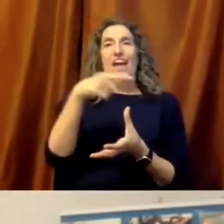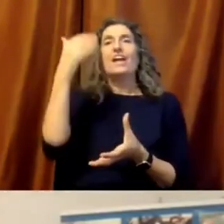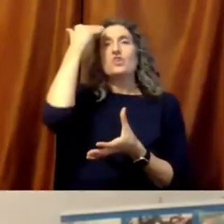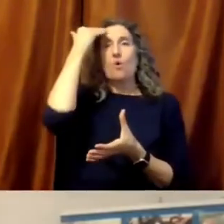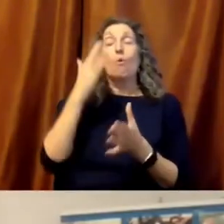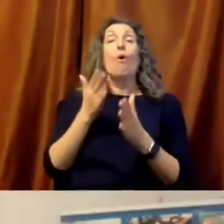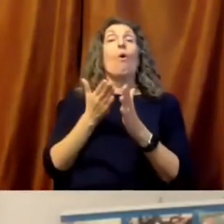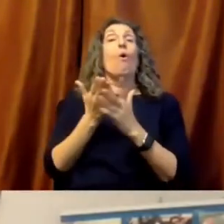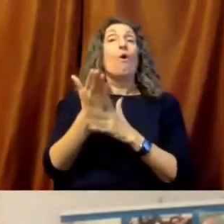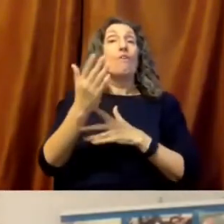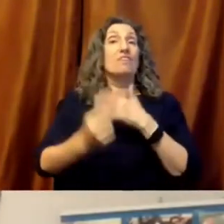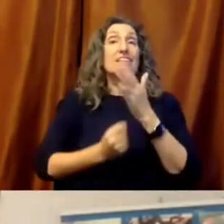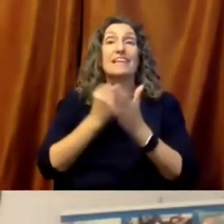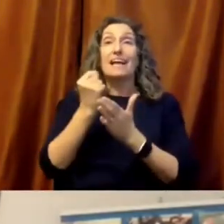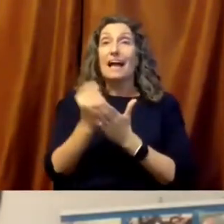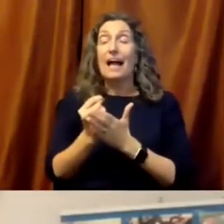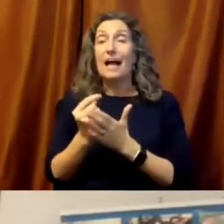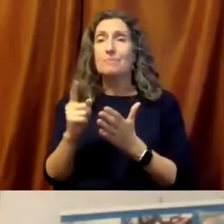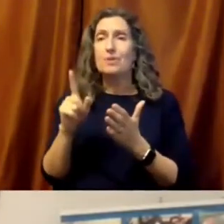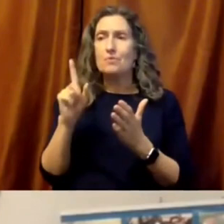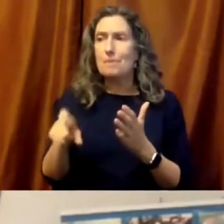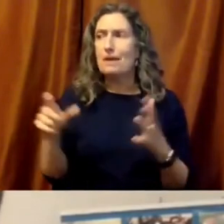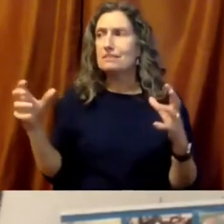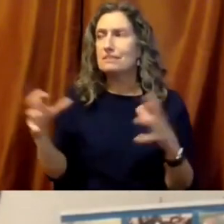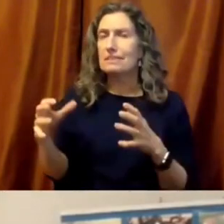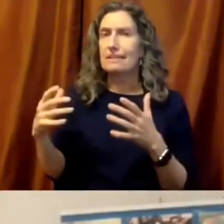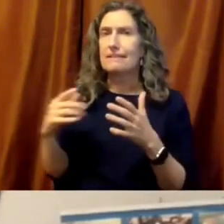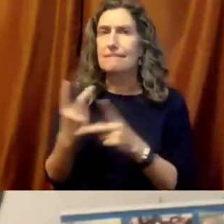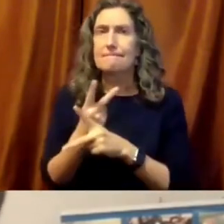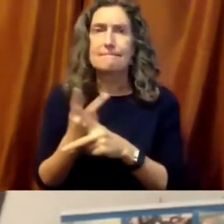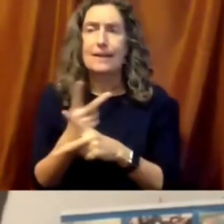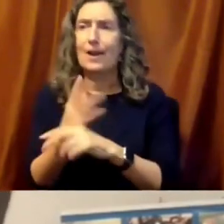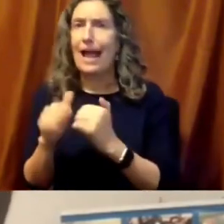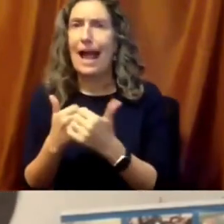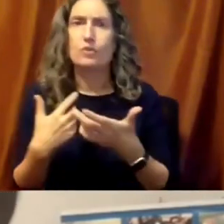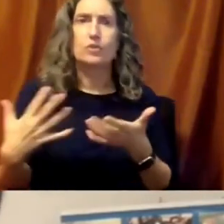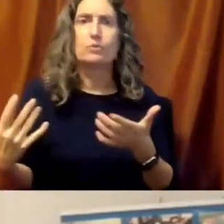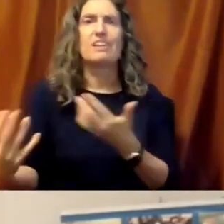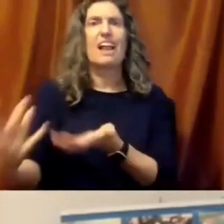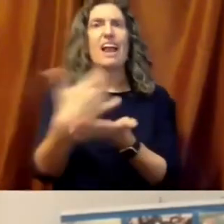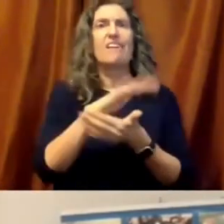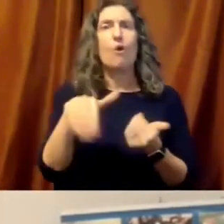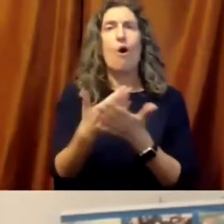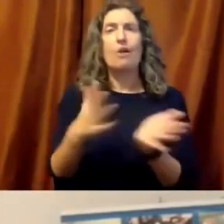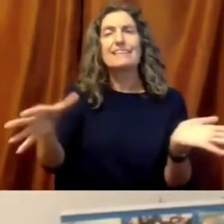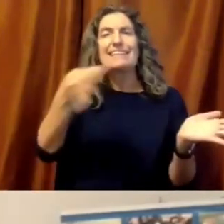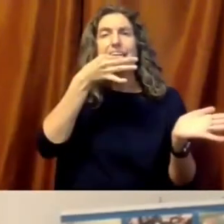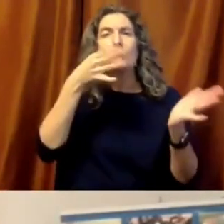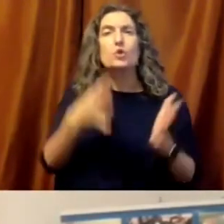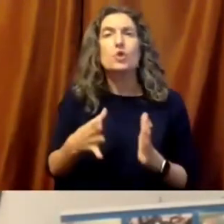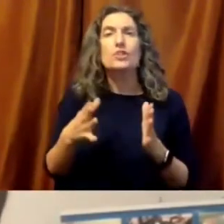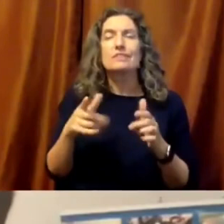they knew that over time, we needed to gather and sustain attention,